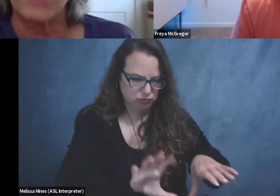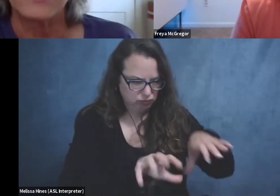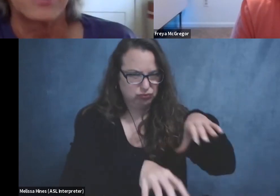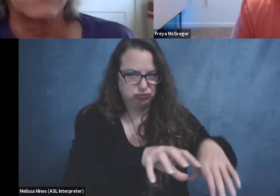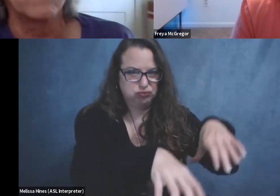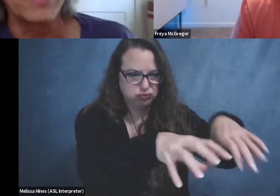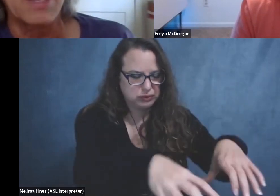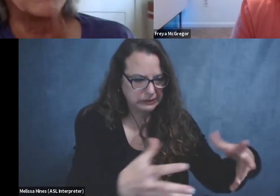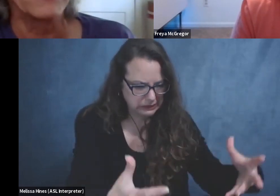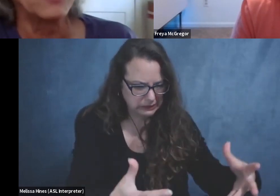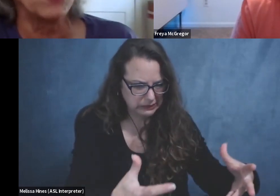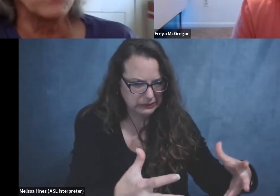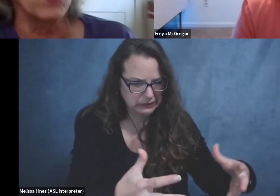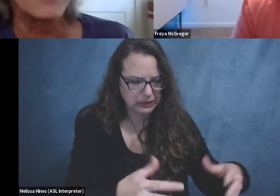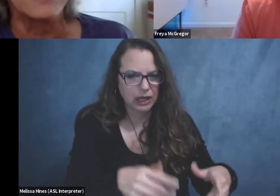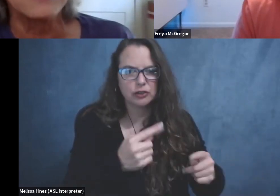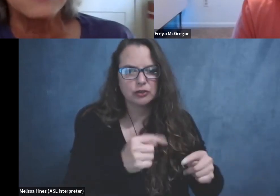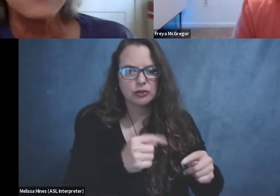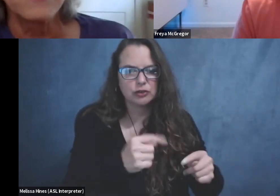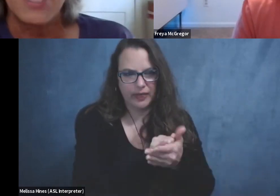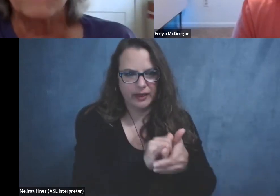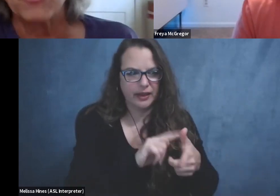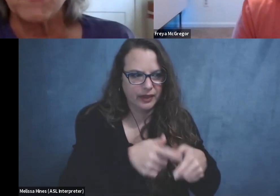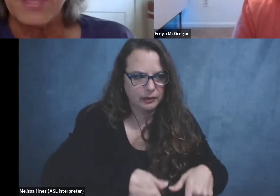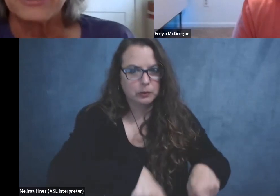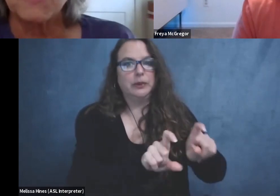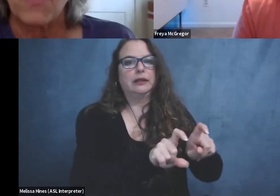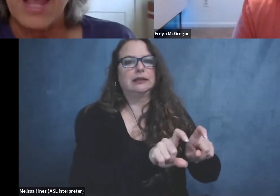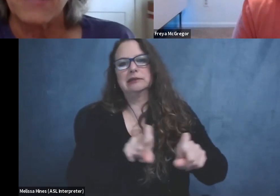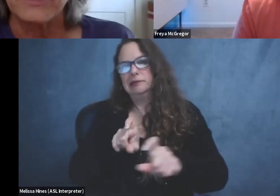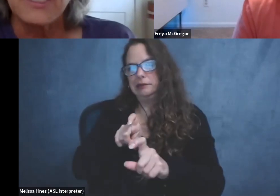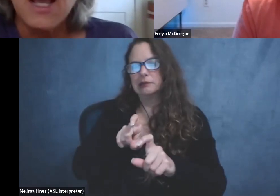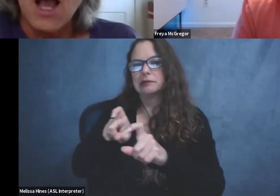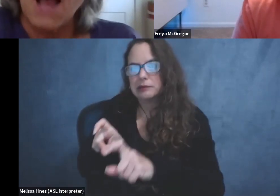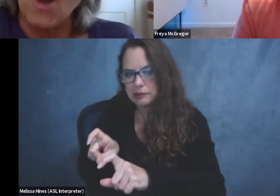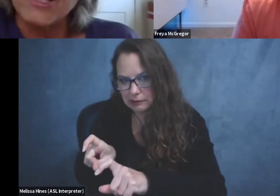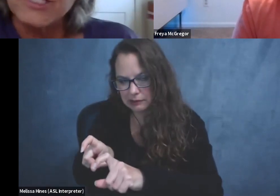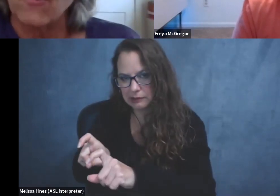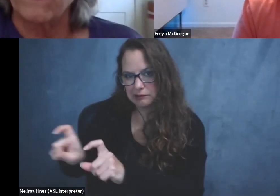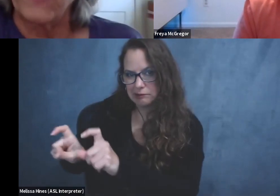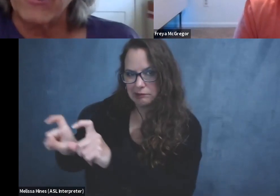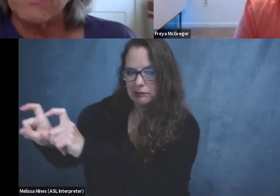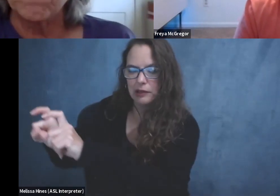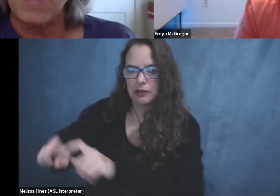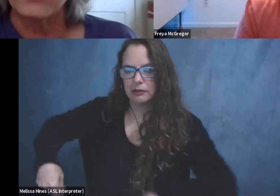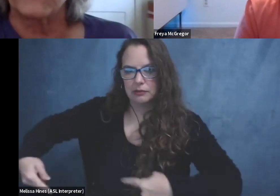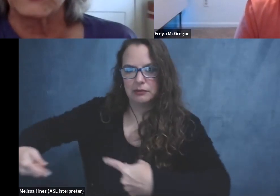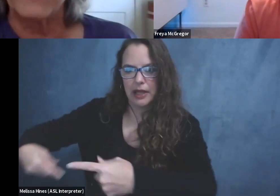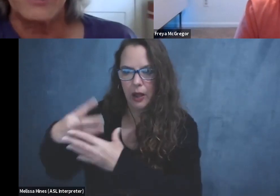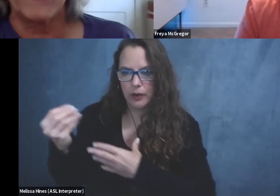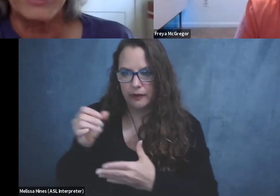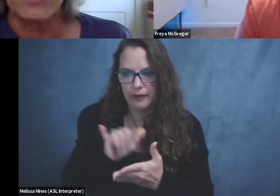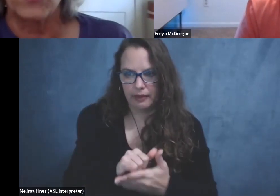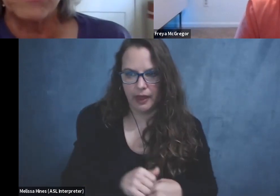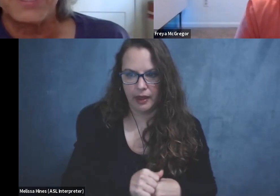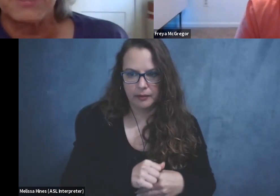there, I try to like avoid that, but then do the wheelies that I have to do to manage my way out of it. I'm also very mindful